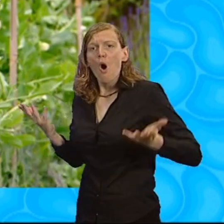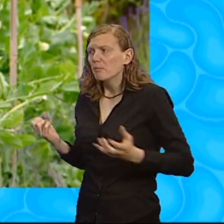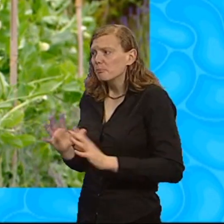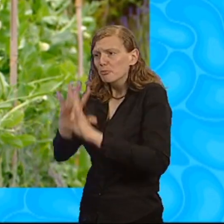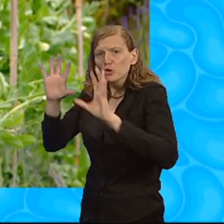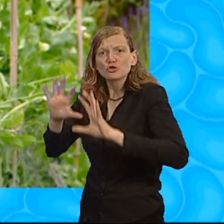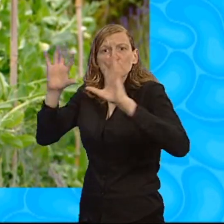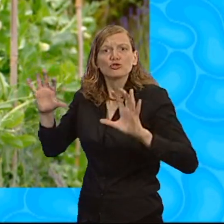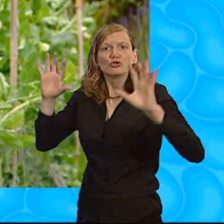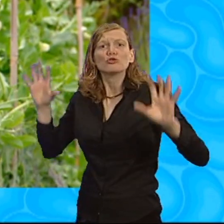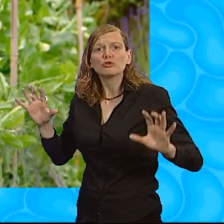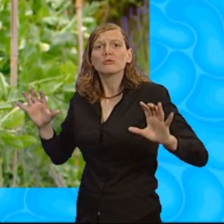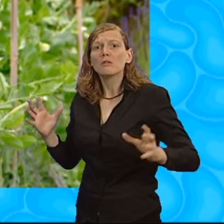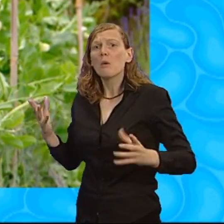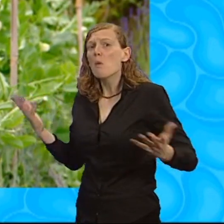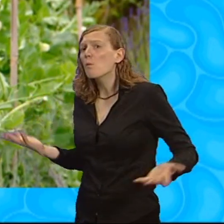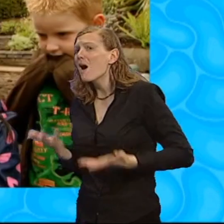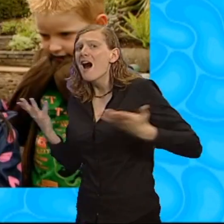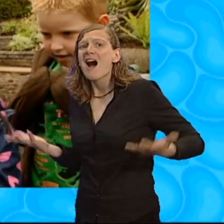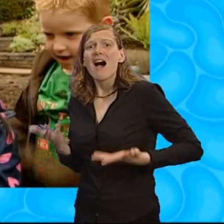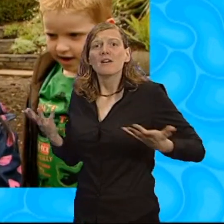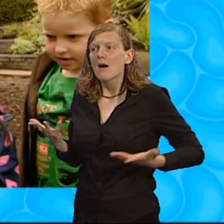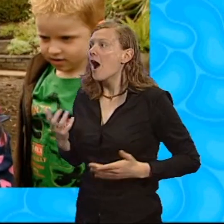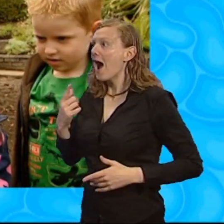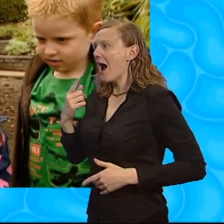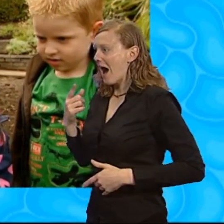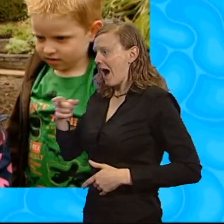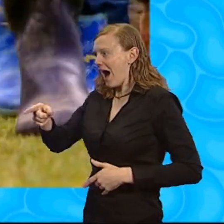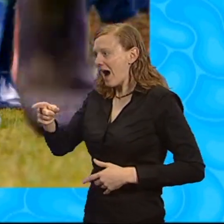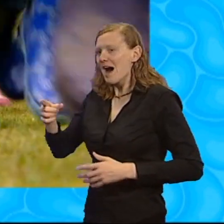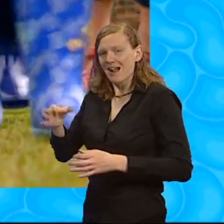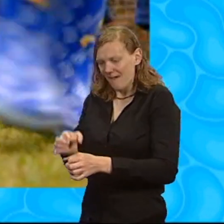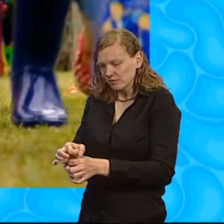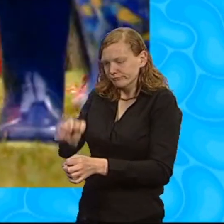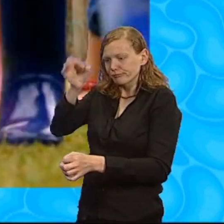Or on special cane sticks? Yeah! Shall go have a look?